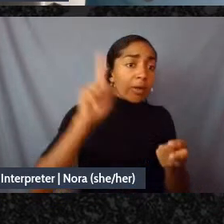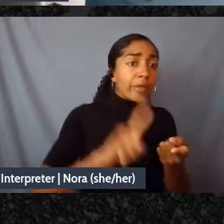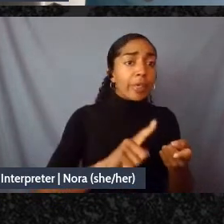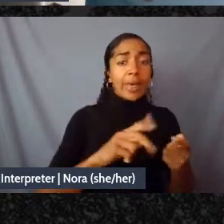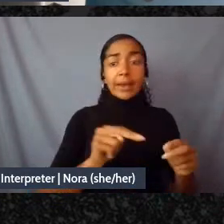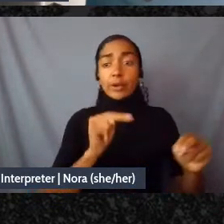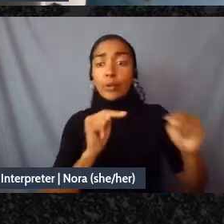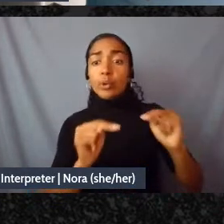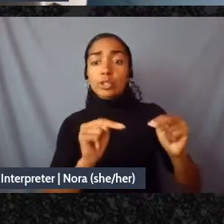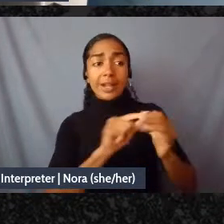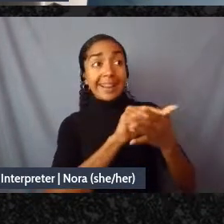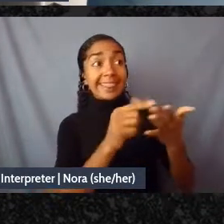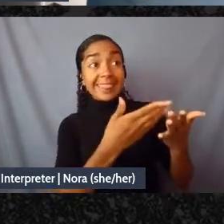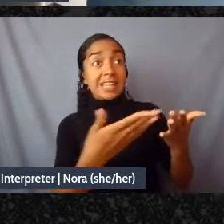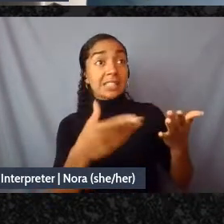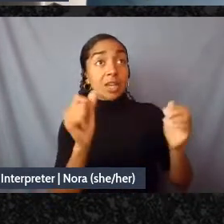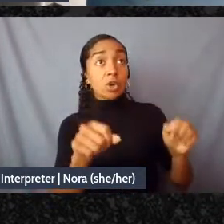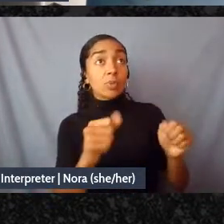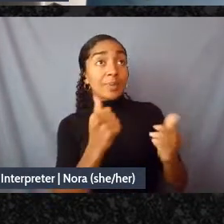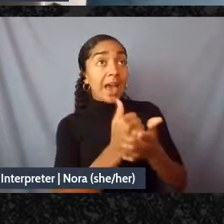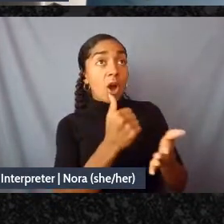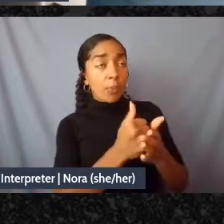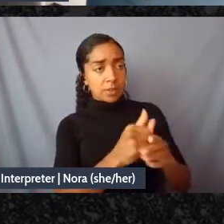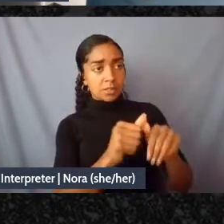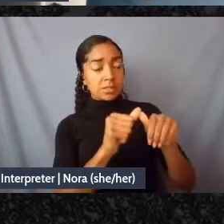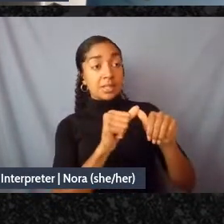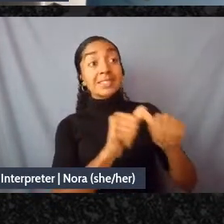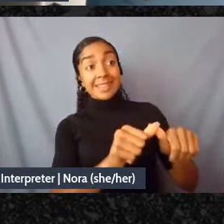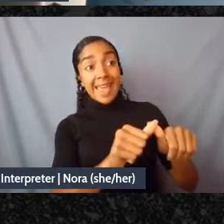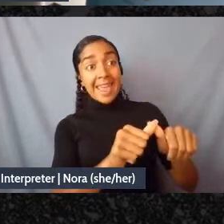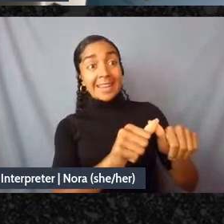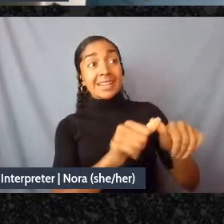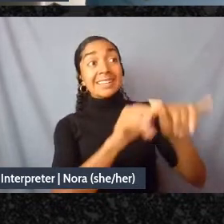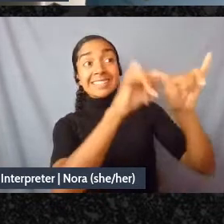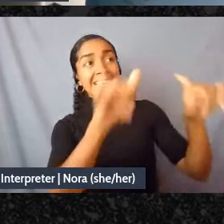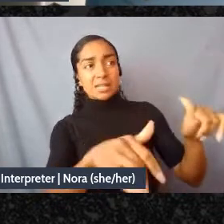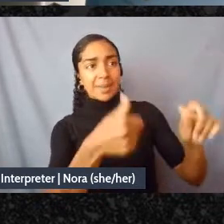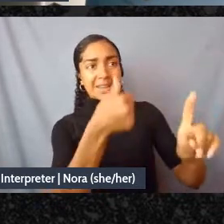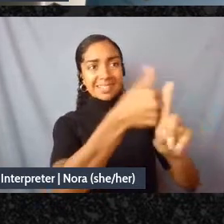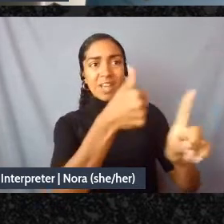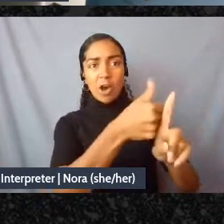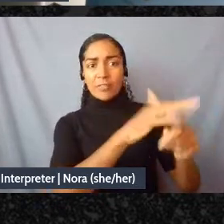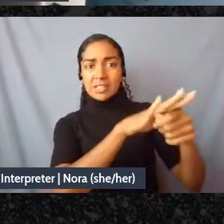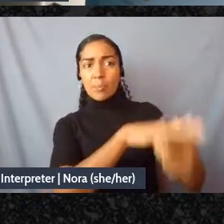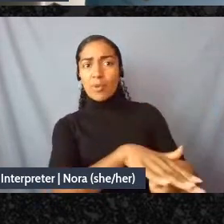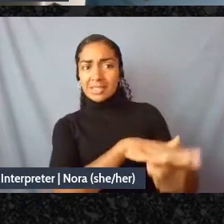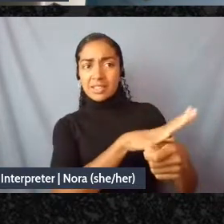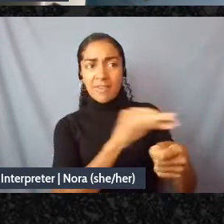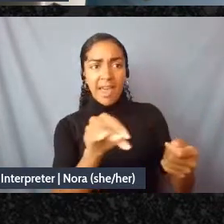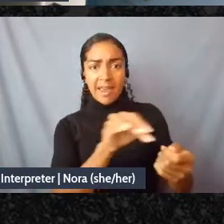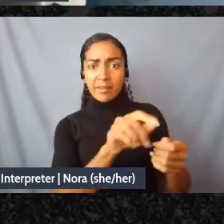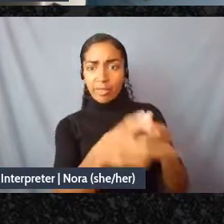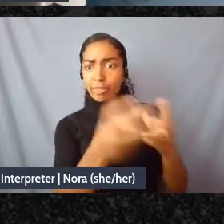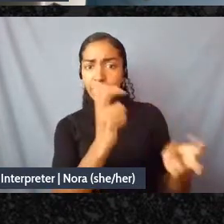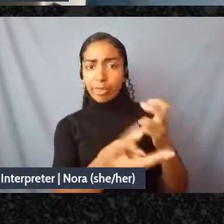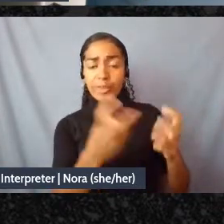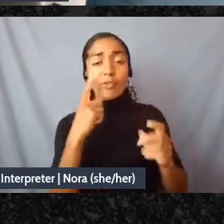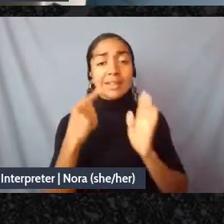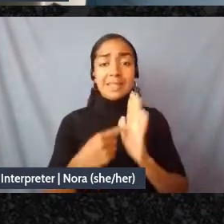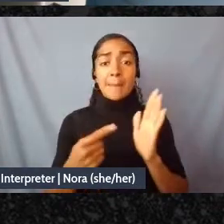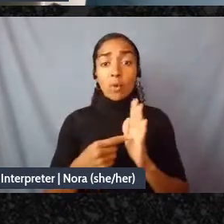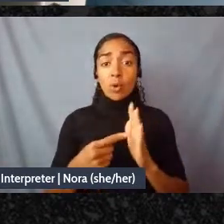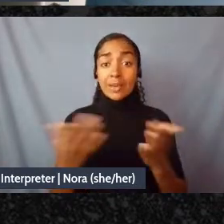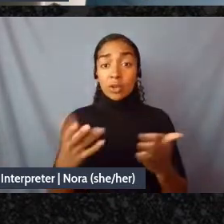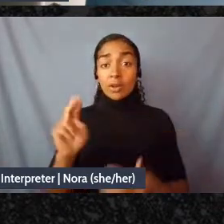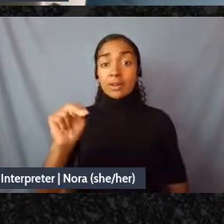things that can help sustain unsustainable ways of being for example here on the Navajo nation we have elders still that